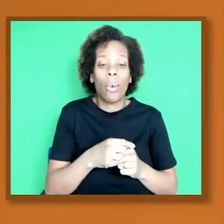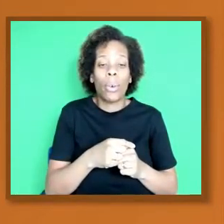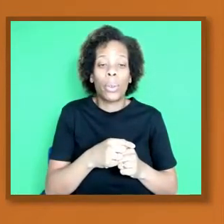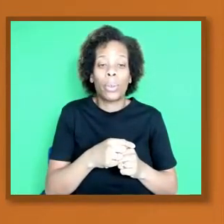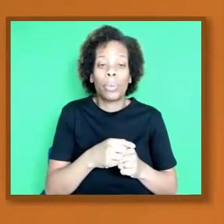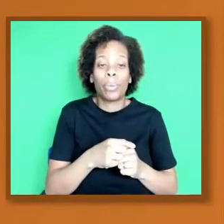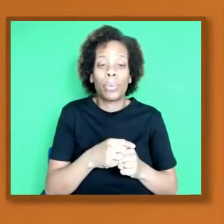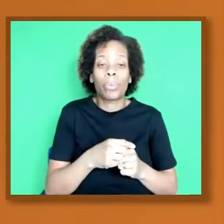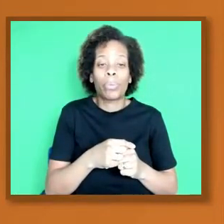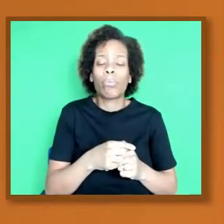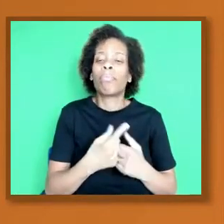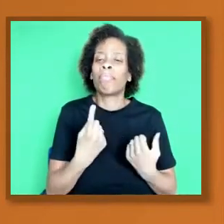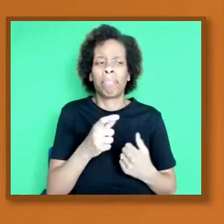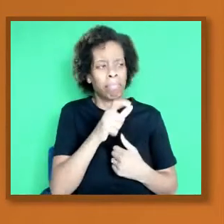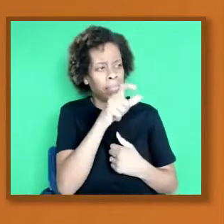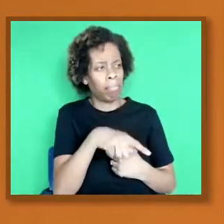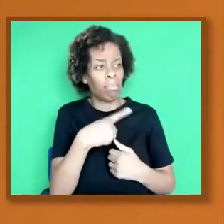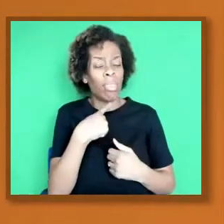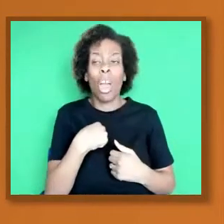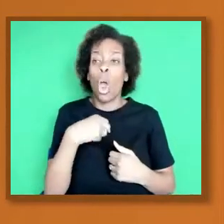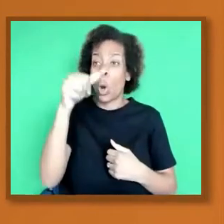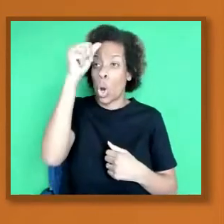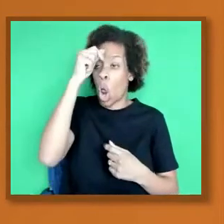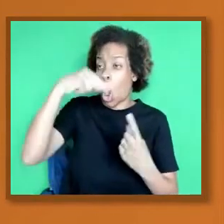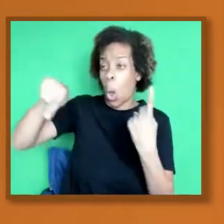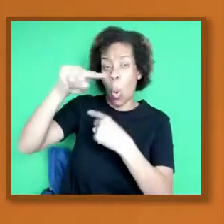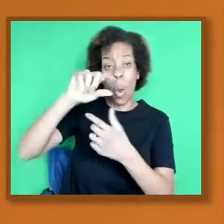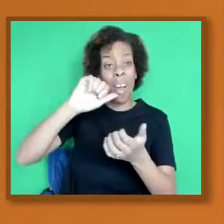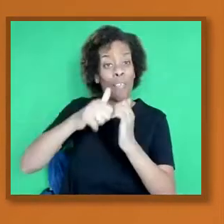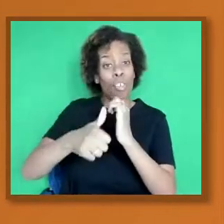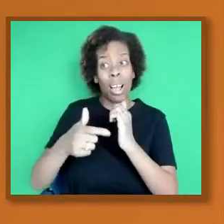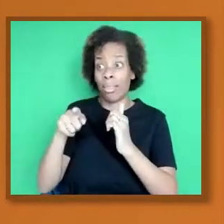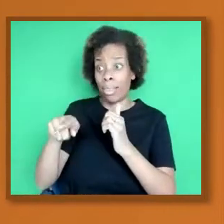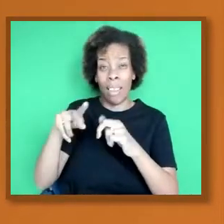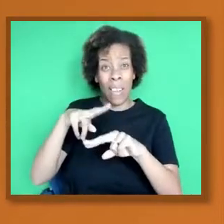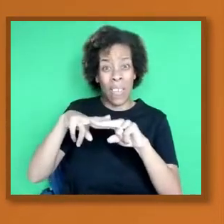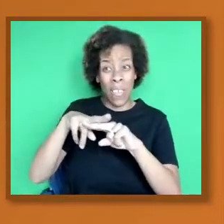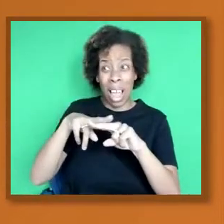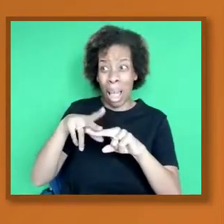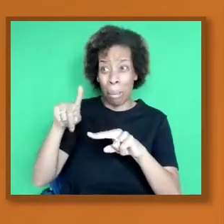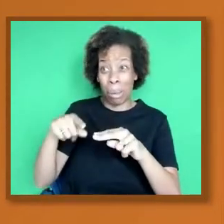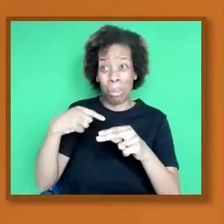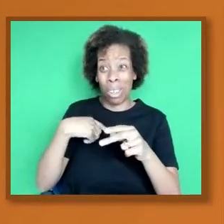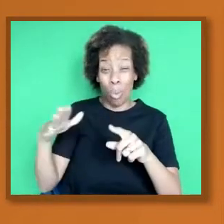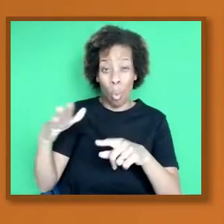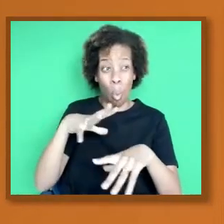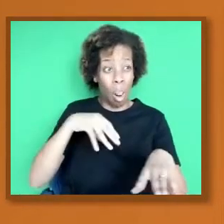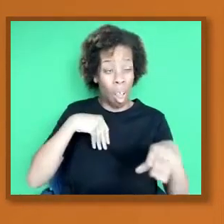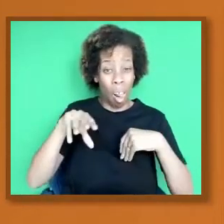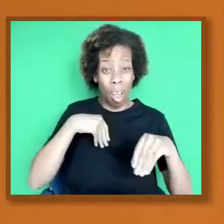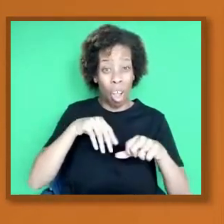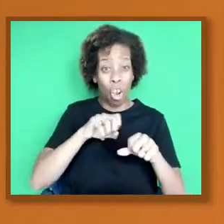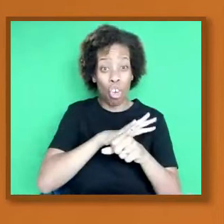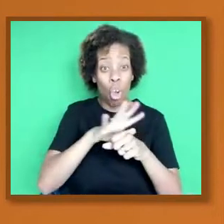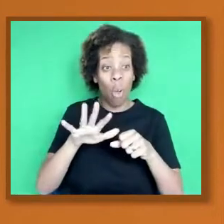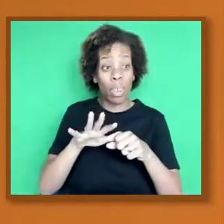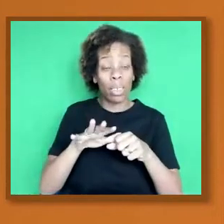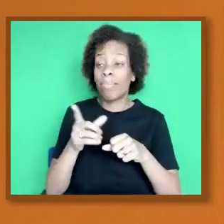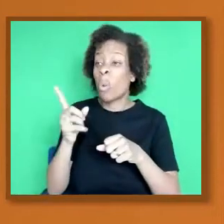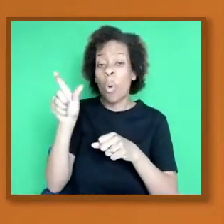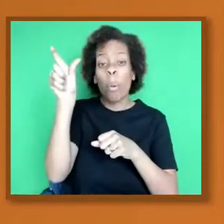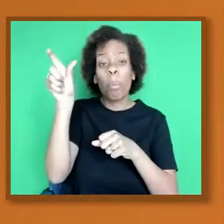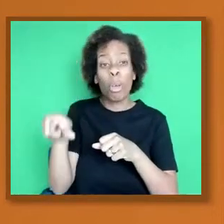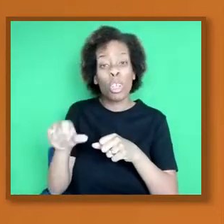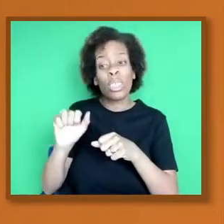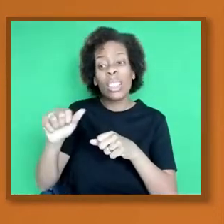friend whose family all had COVID. One brother passed away. The friend had the vaccine in January